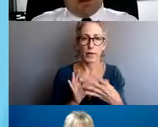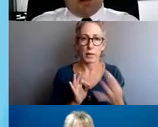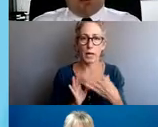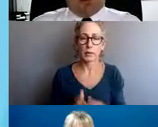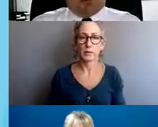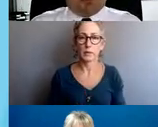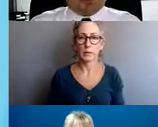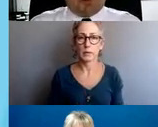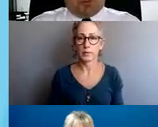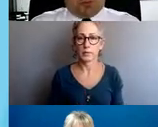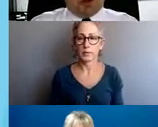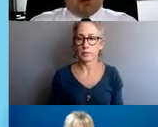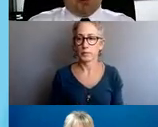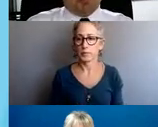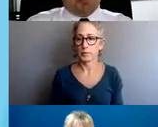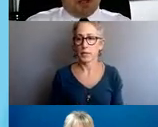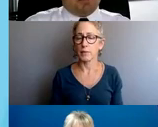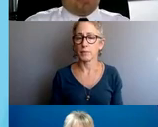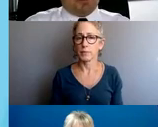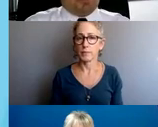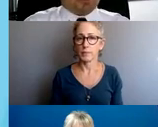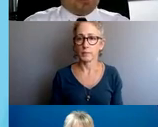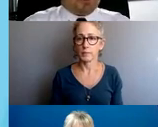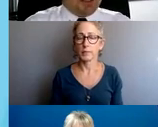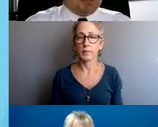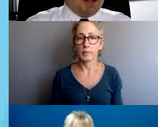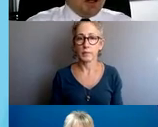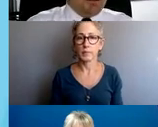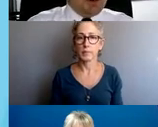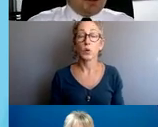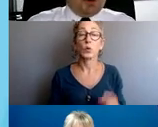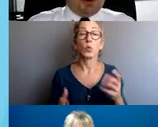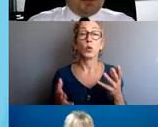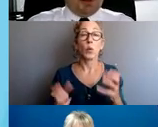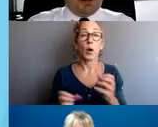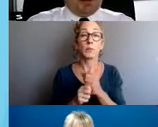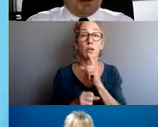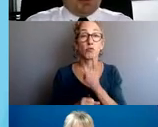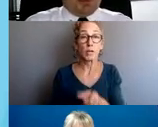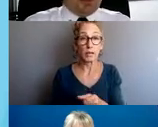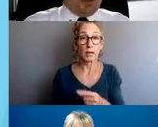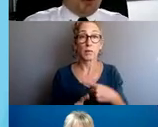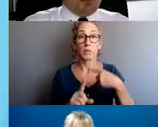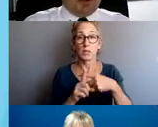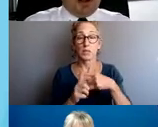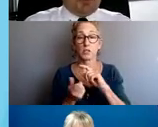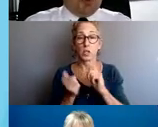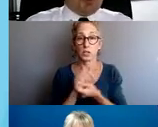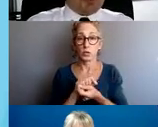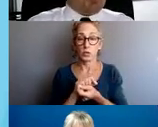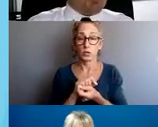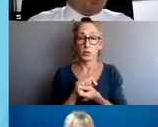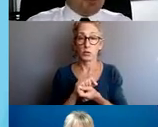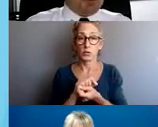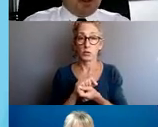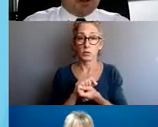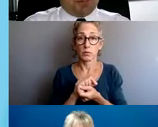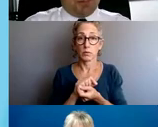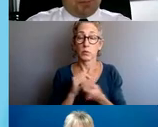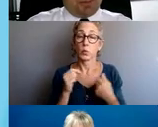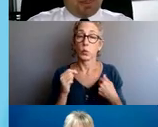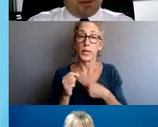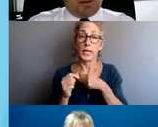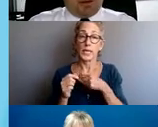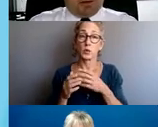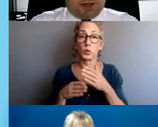that in order for us to make real, meaningful and positive change for this department, we need to help in partnership with our communities.